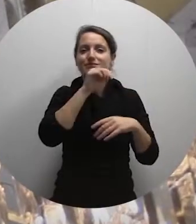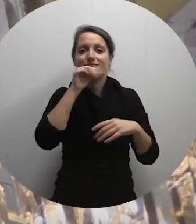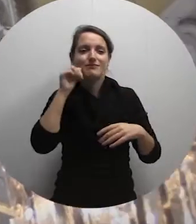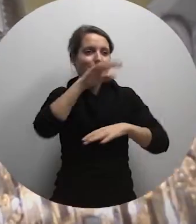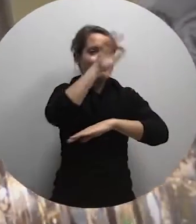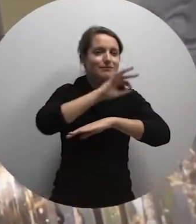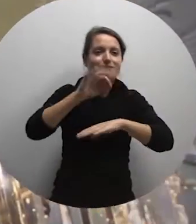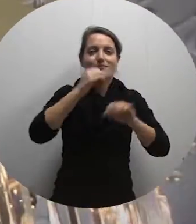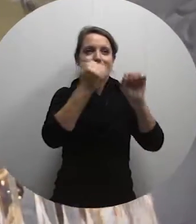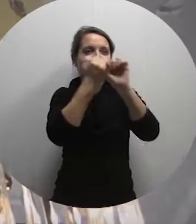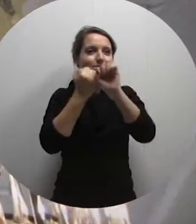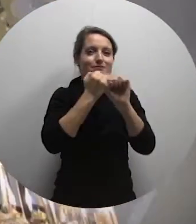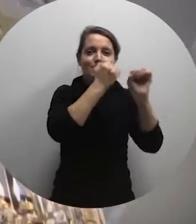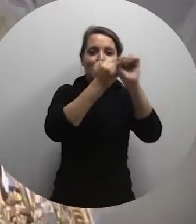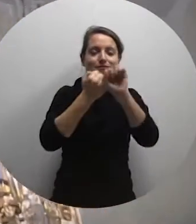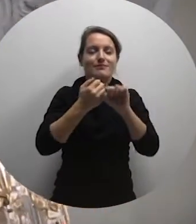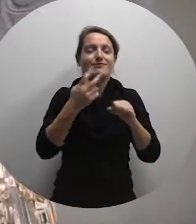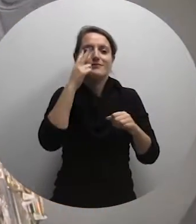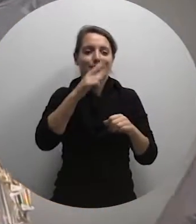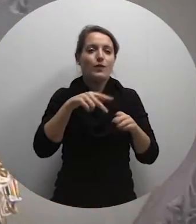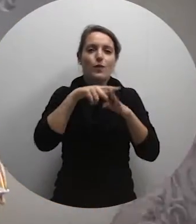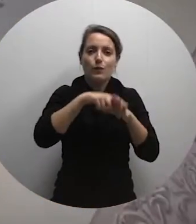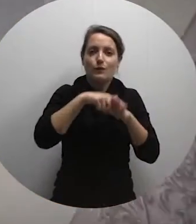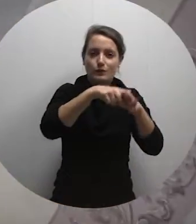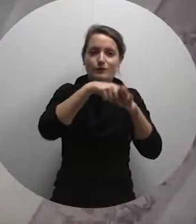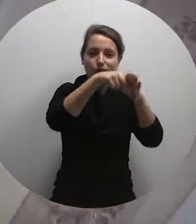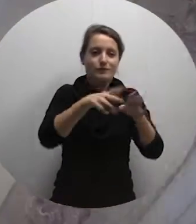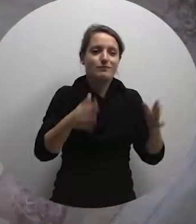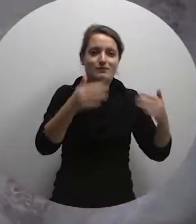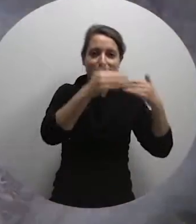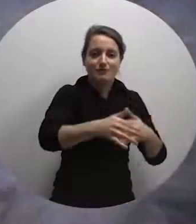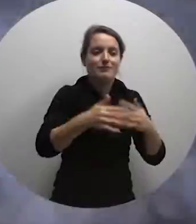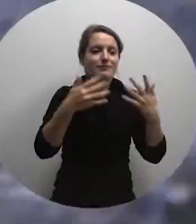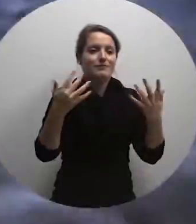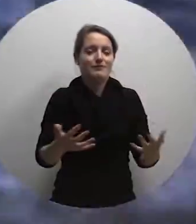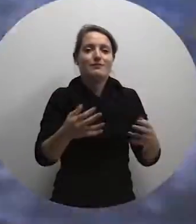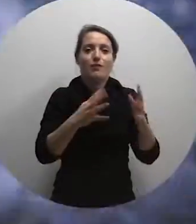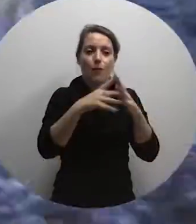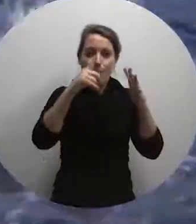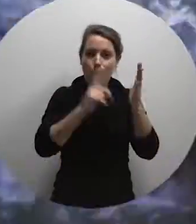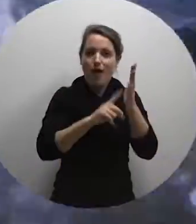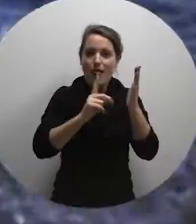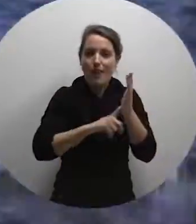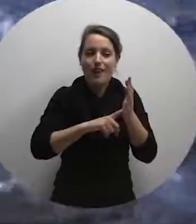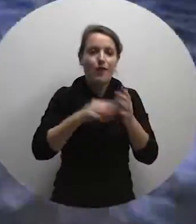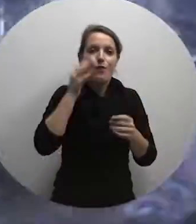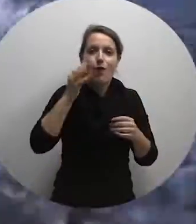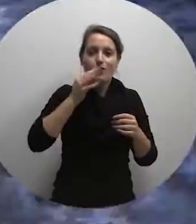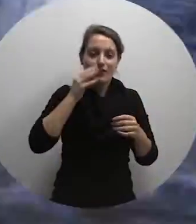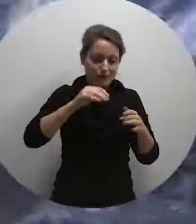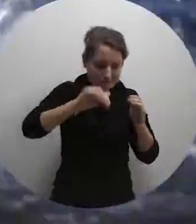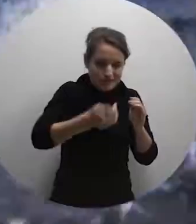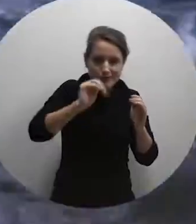can still find Maltese architectural sculptures, horse stables and an elaborate system of wells and water